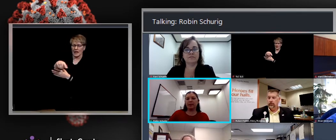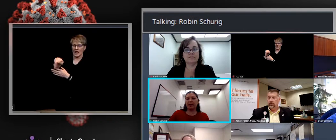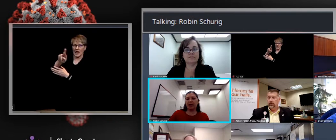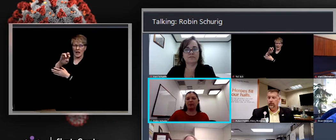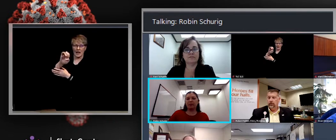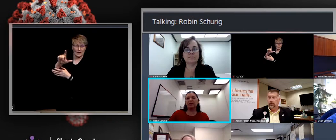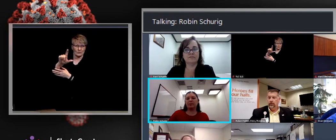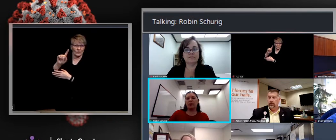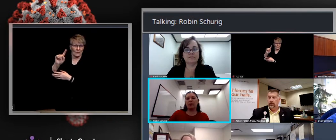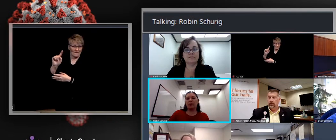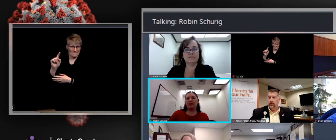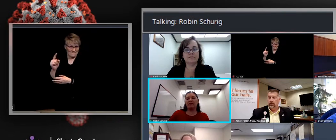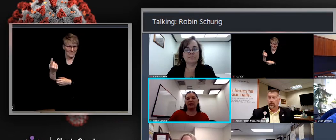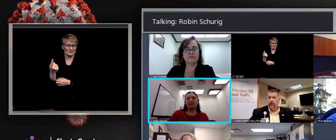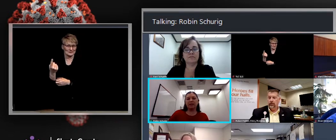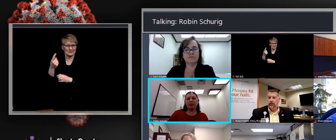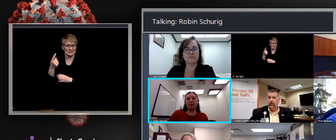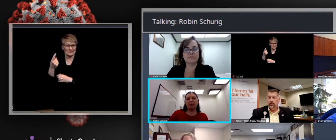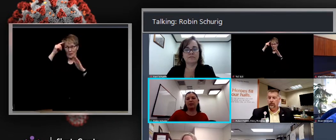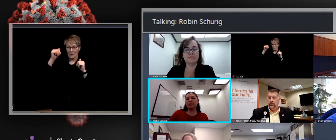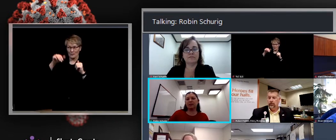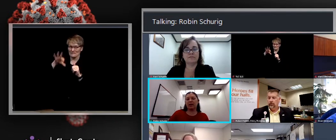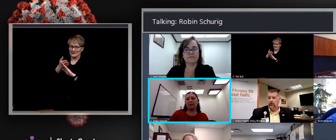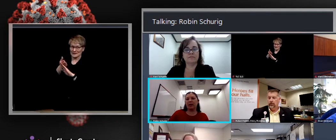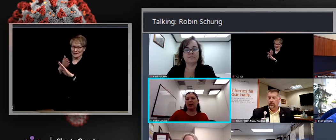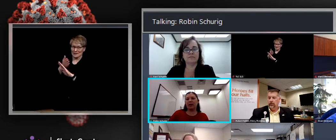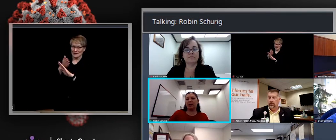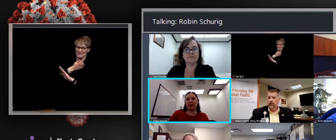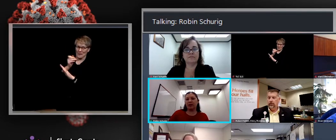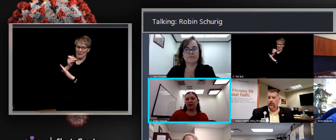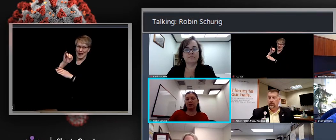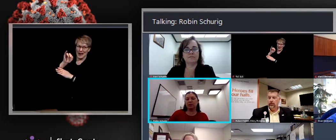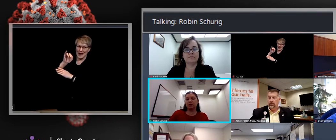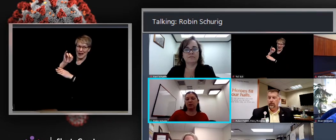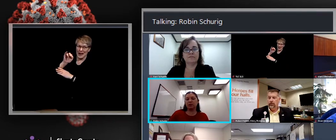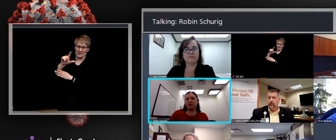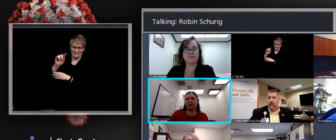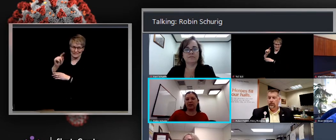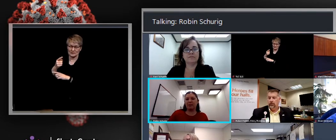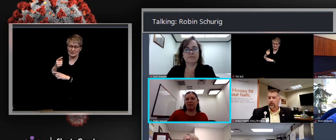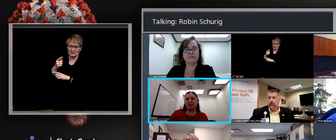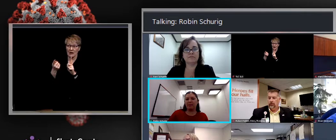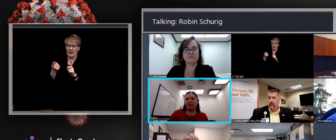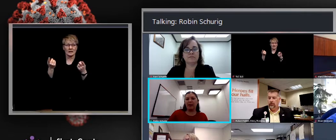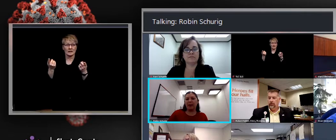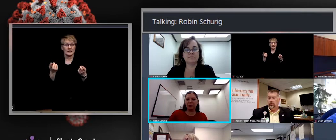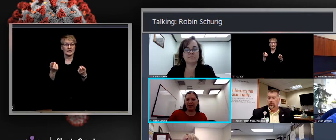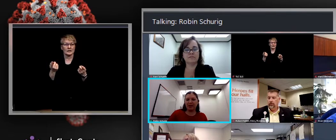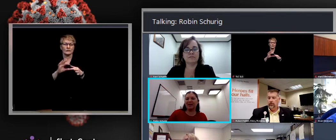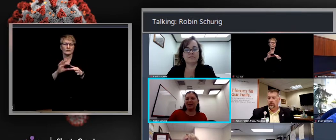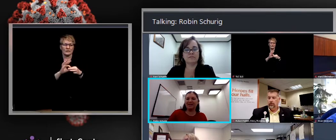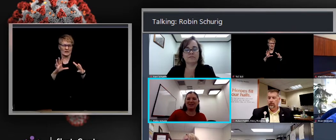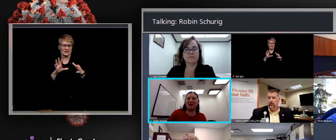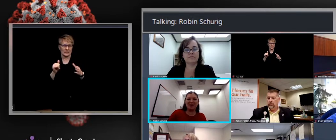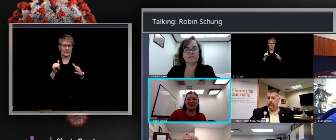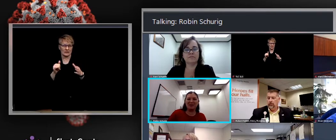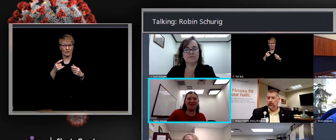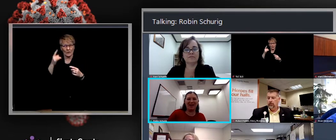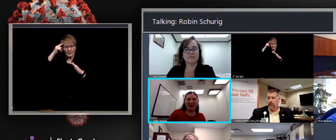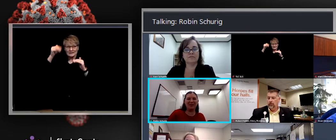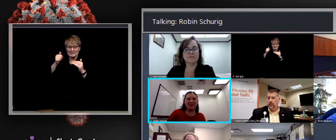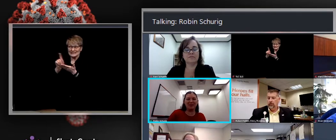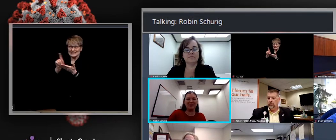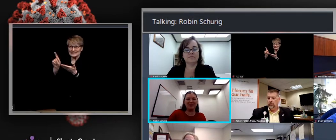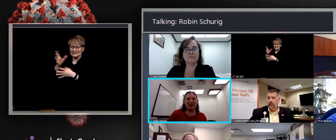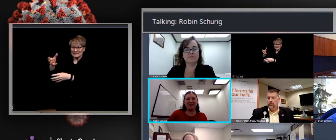release it sooner than April 1st, but it won't be effective until April 1st. And I think we were sort of expecting it to come out last week and it did not. So